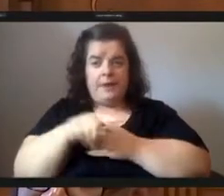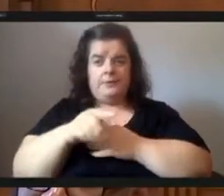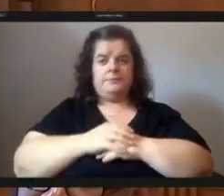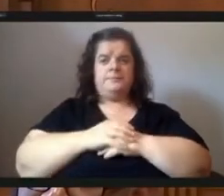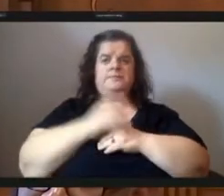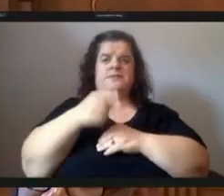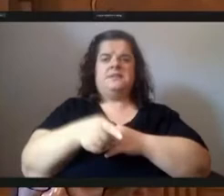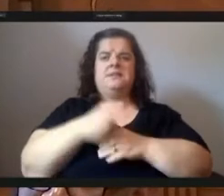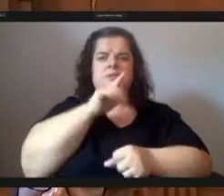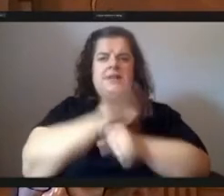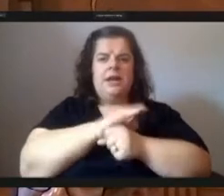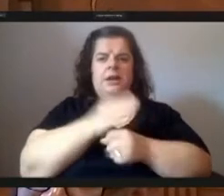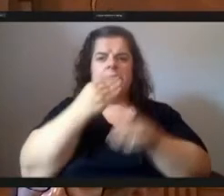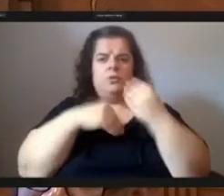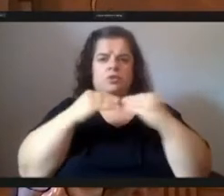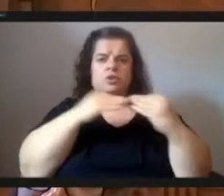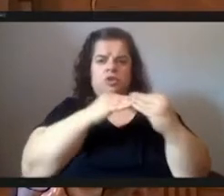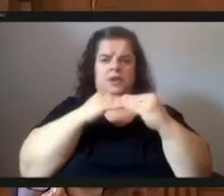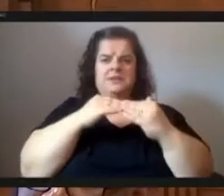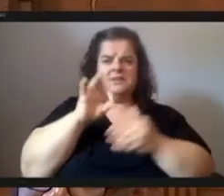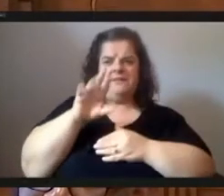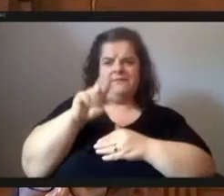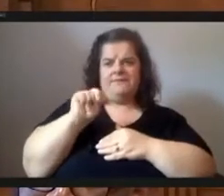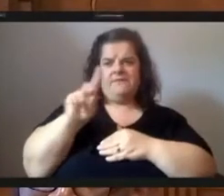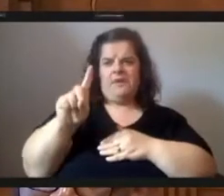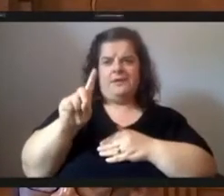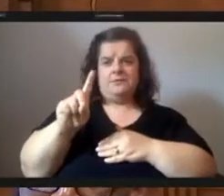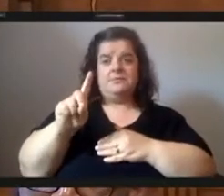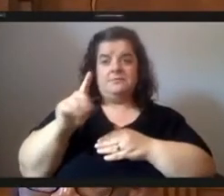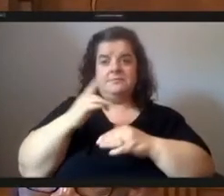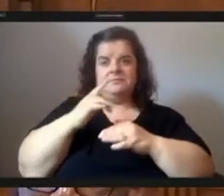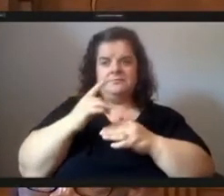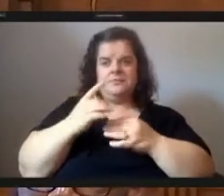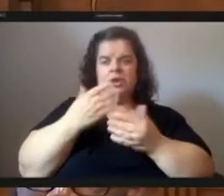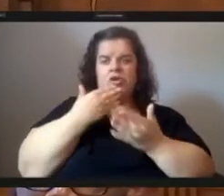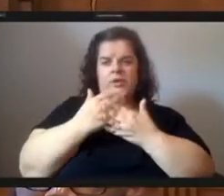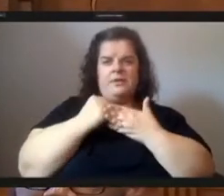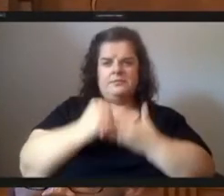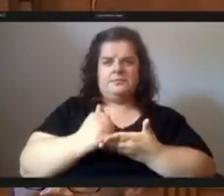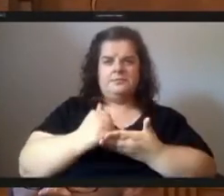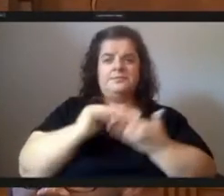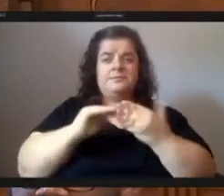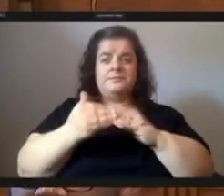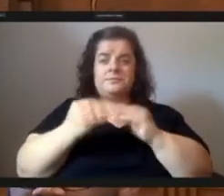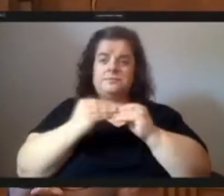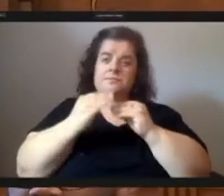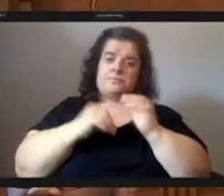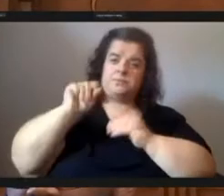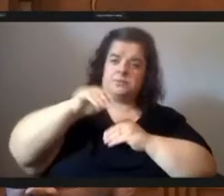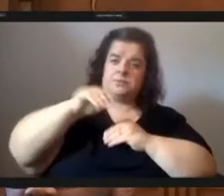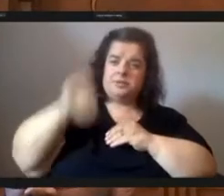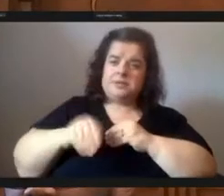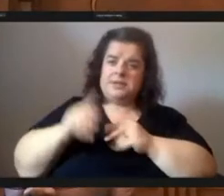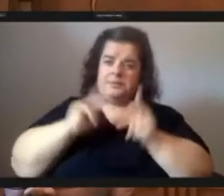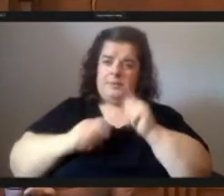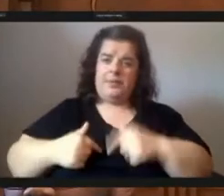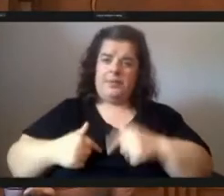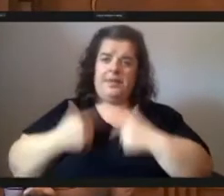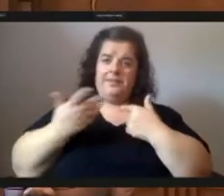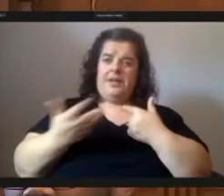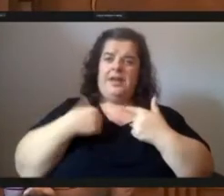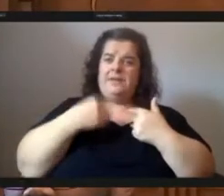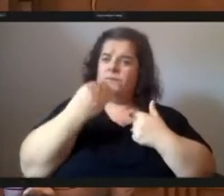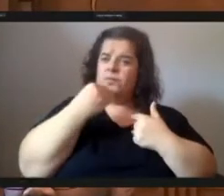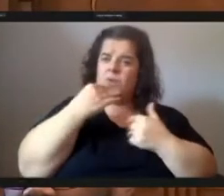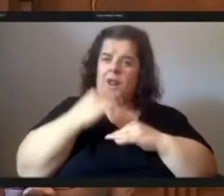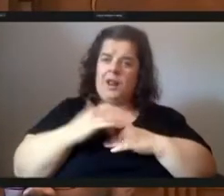justice fund comes in in a city where more than 20 percent of residents experience food insecurity and roughly the